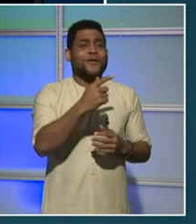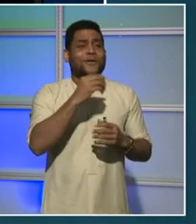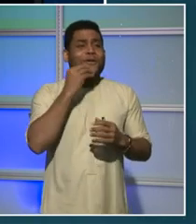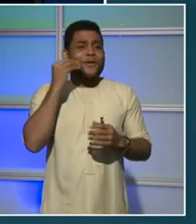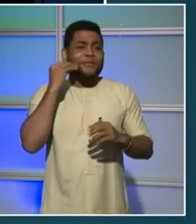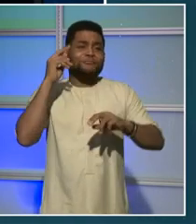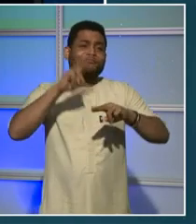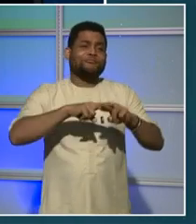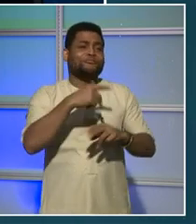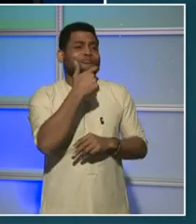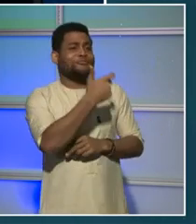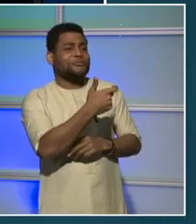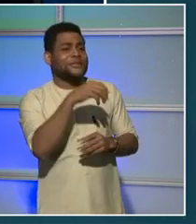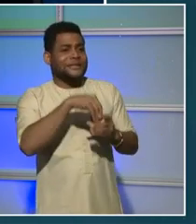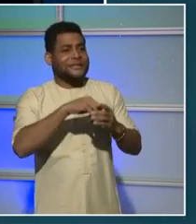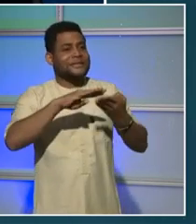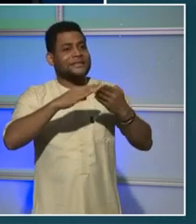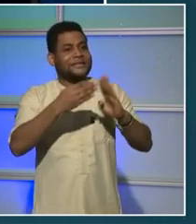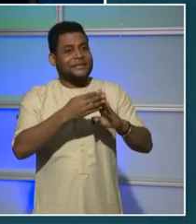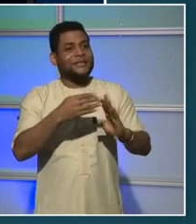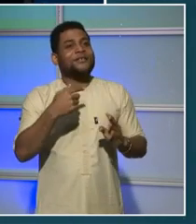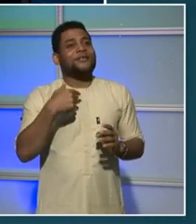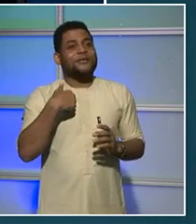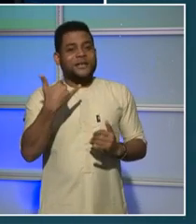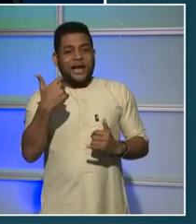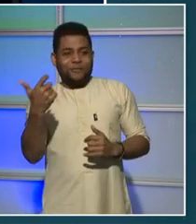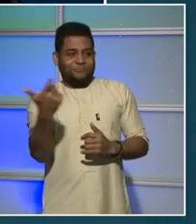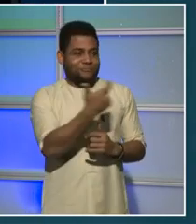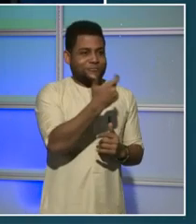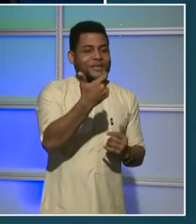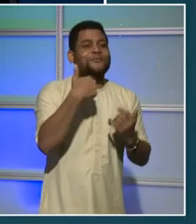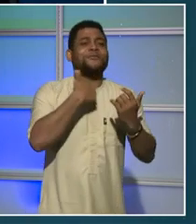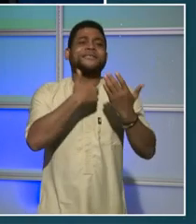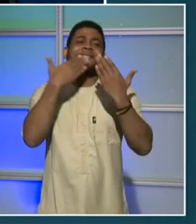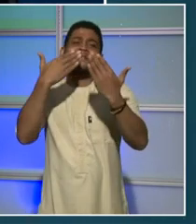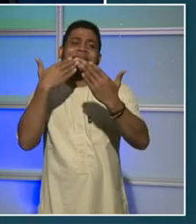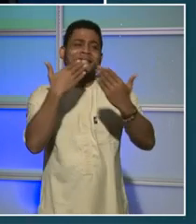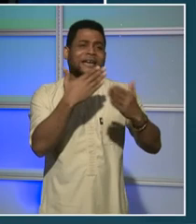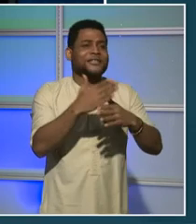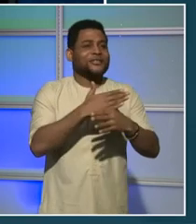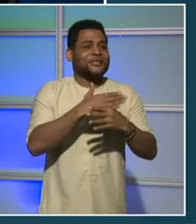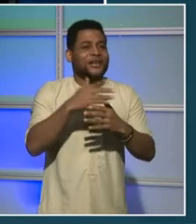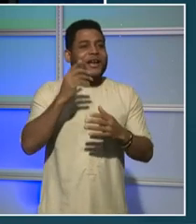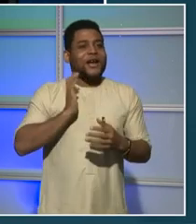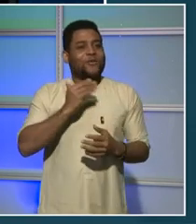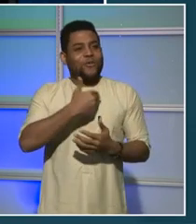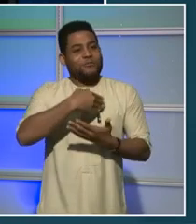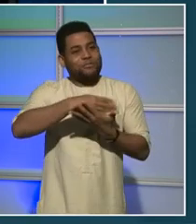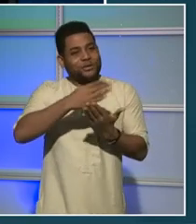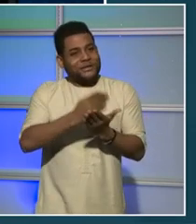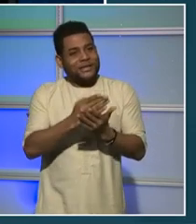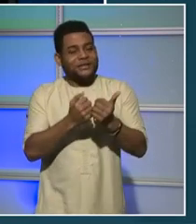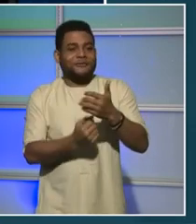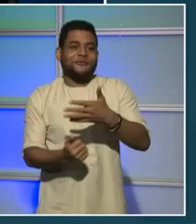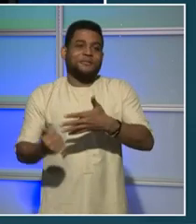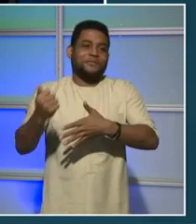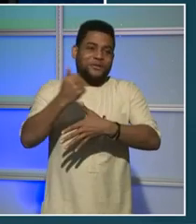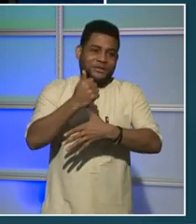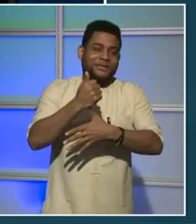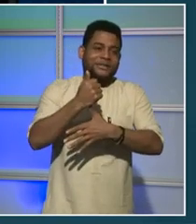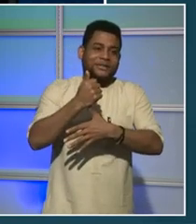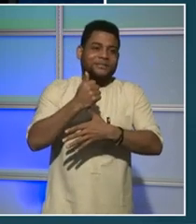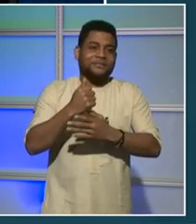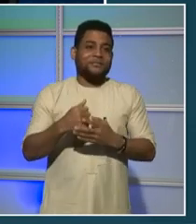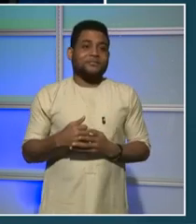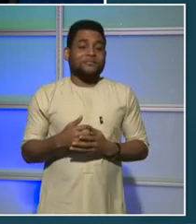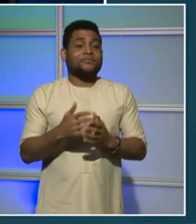inviting us into your living rooms, your kitchens, to share your budget priorities with Mayor Bowser. And we want to remind you you can continue to share your budget priorities